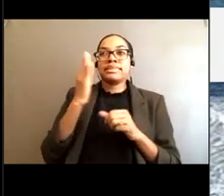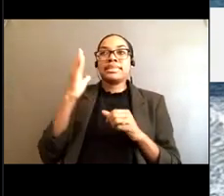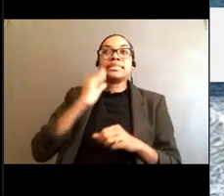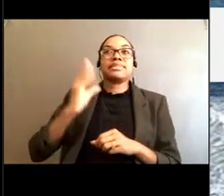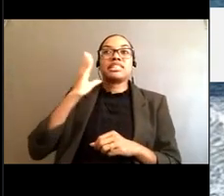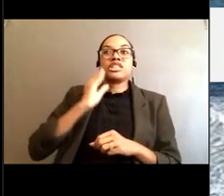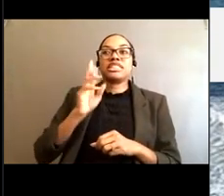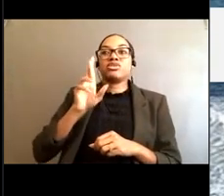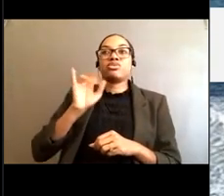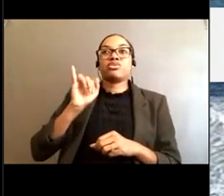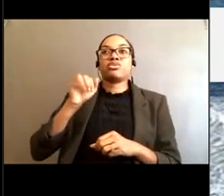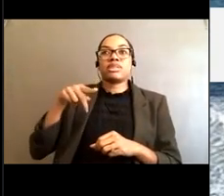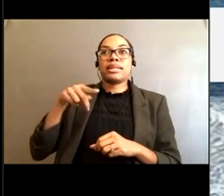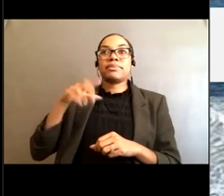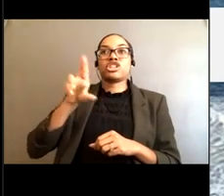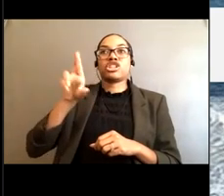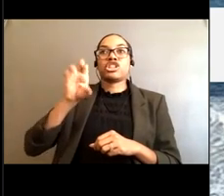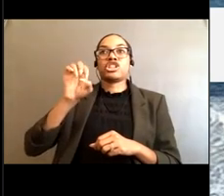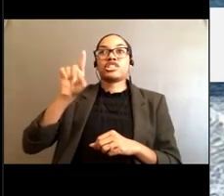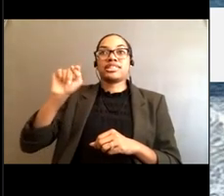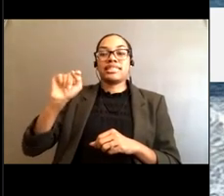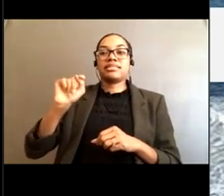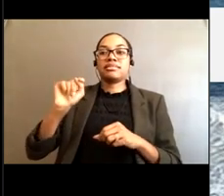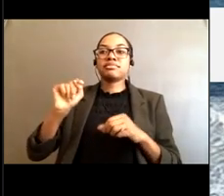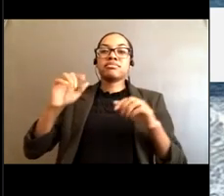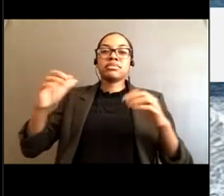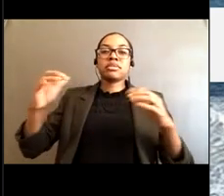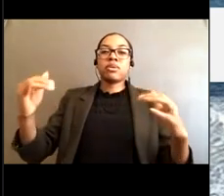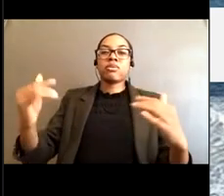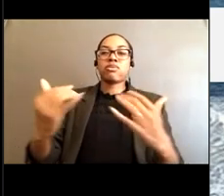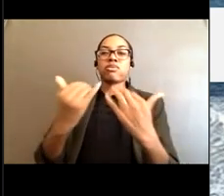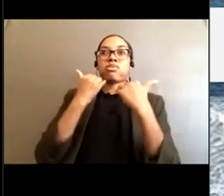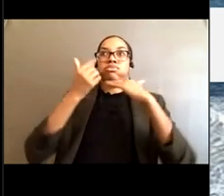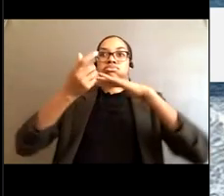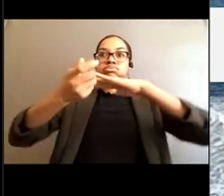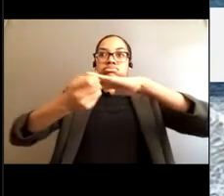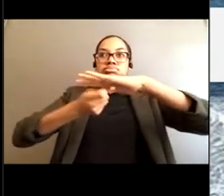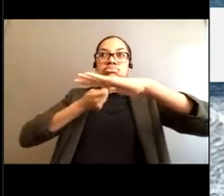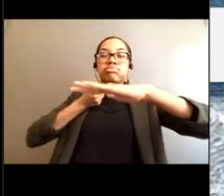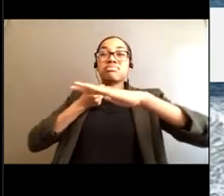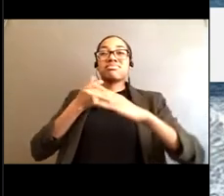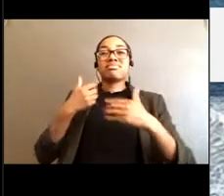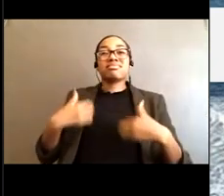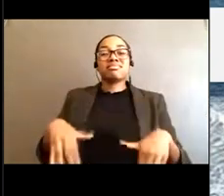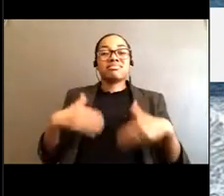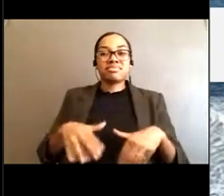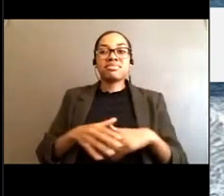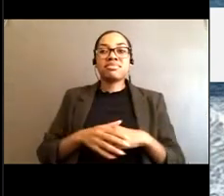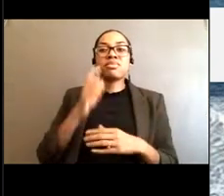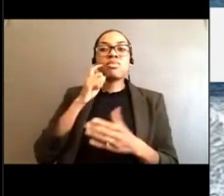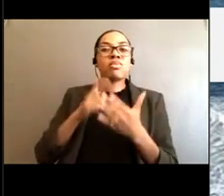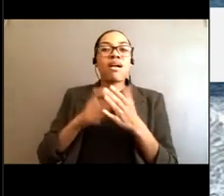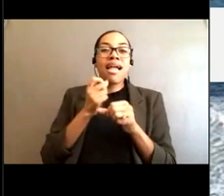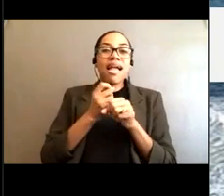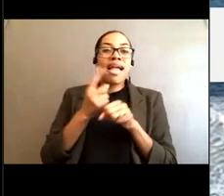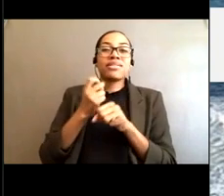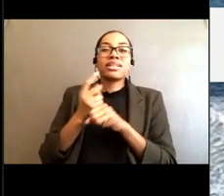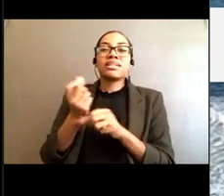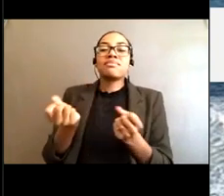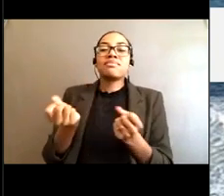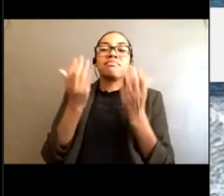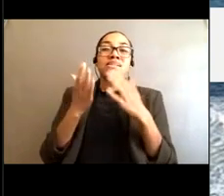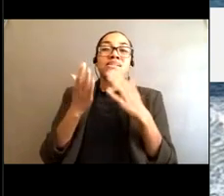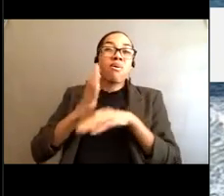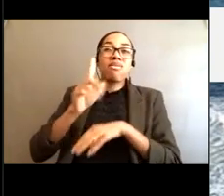And what we see year to year is there are over 100 fatalities along our beaches. And